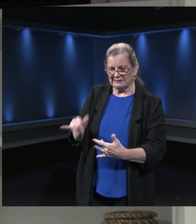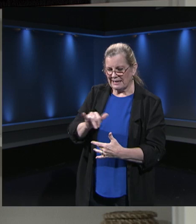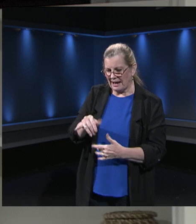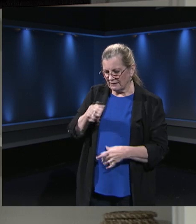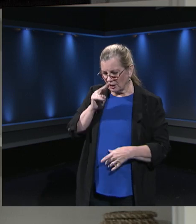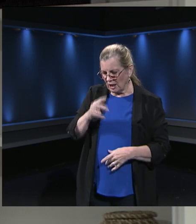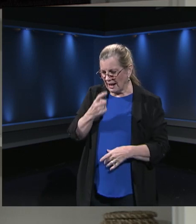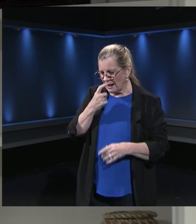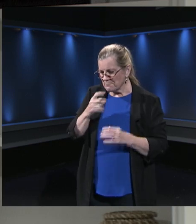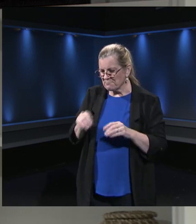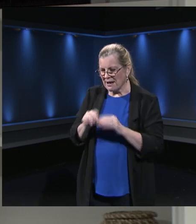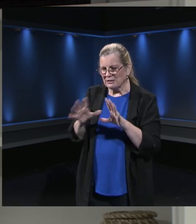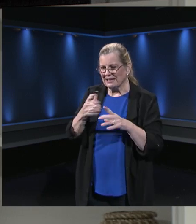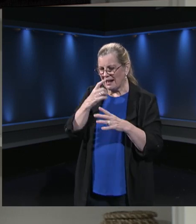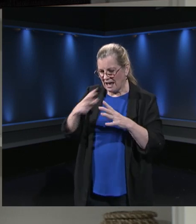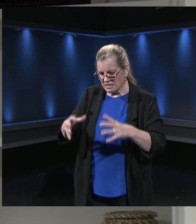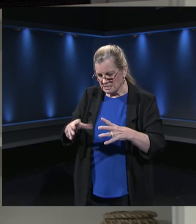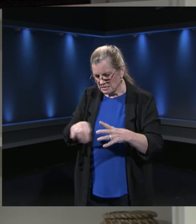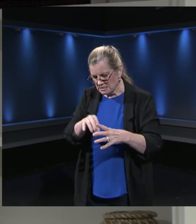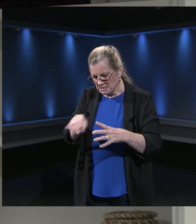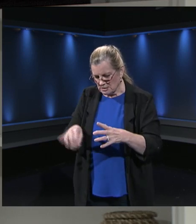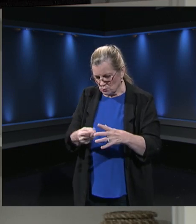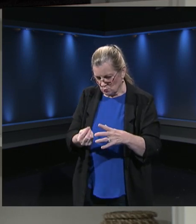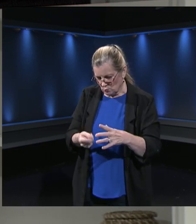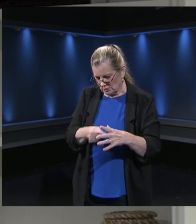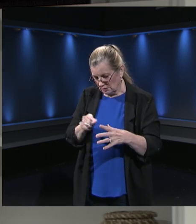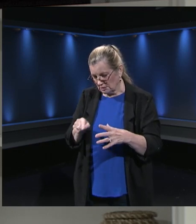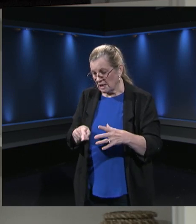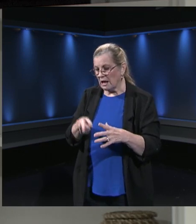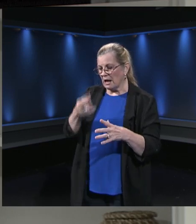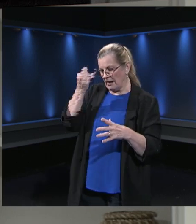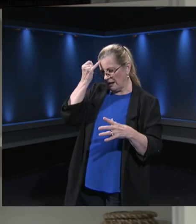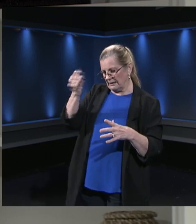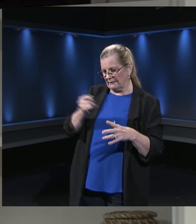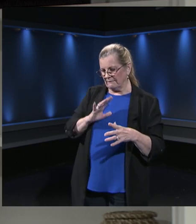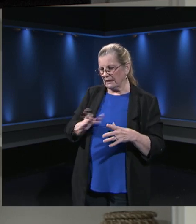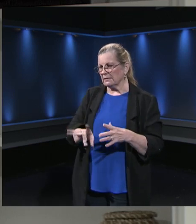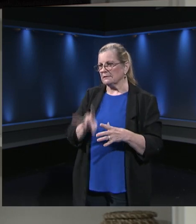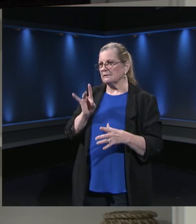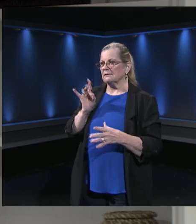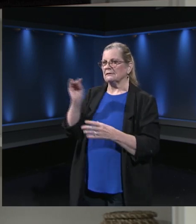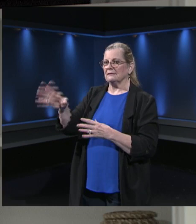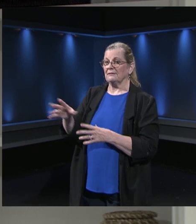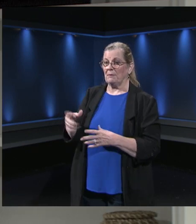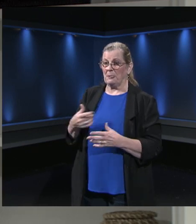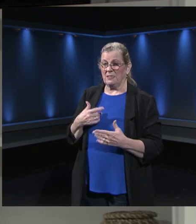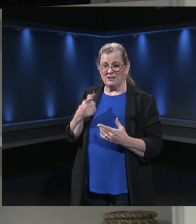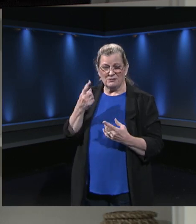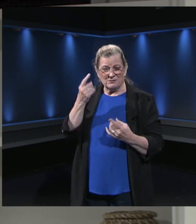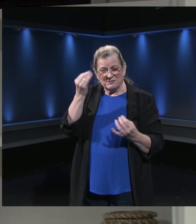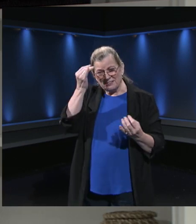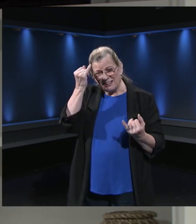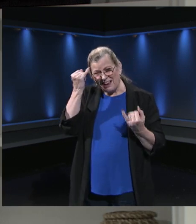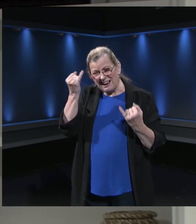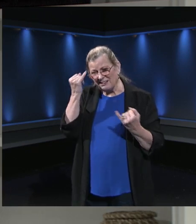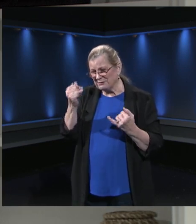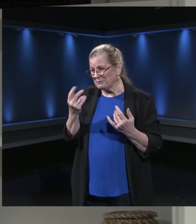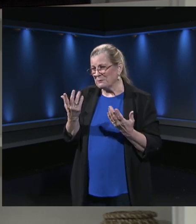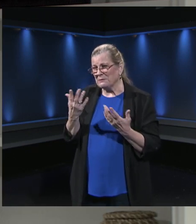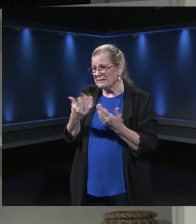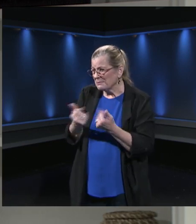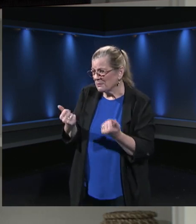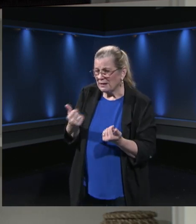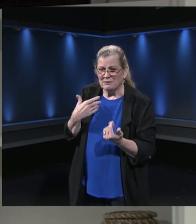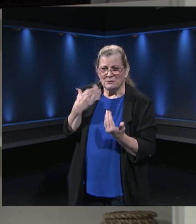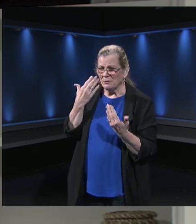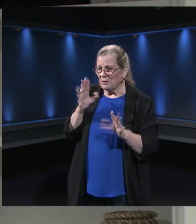months is what it will look like even from two months ago when we made the decision to start virtually. I do want to say something else tonight to